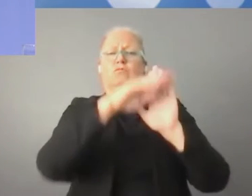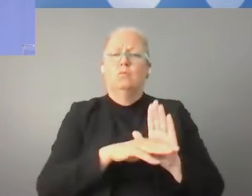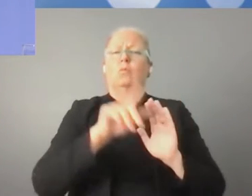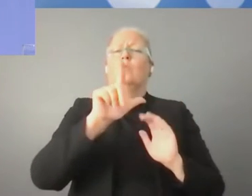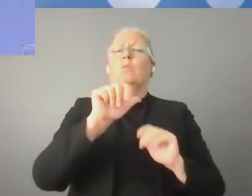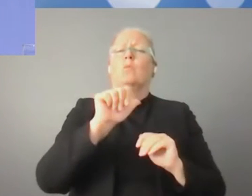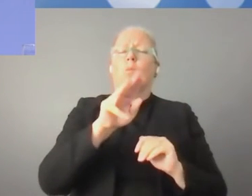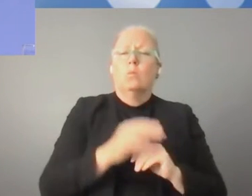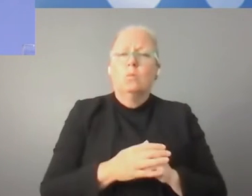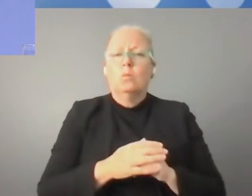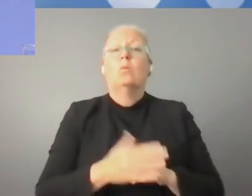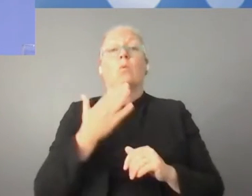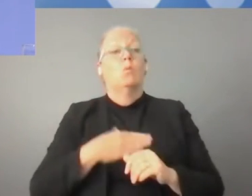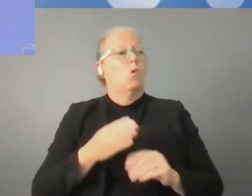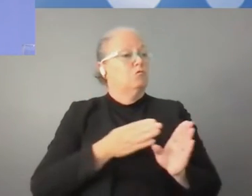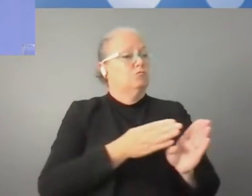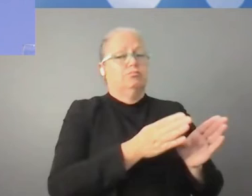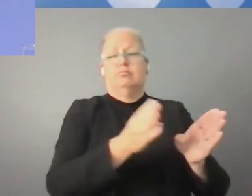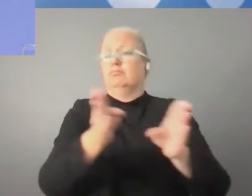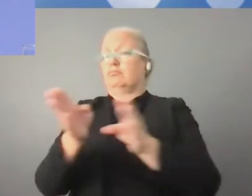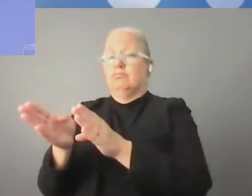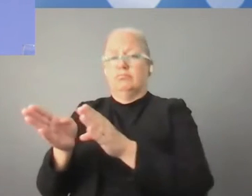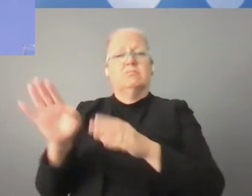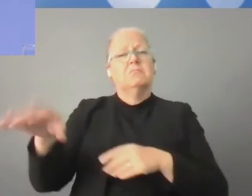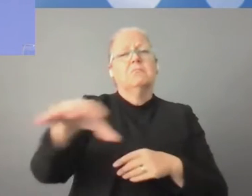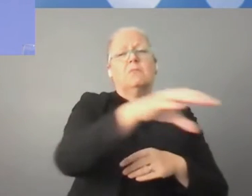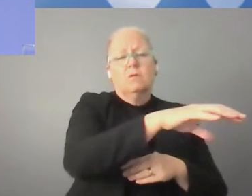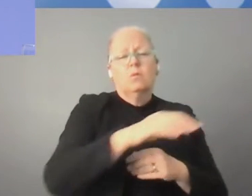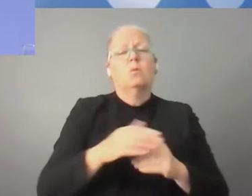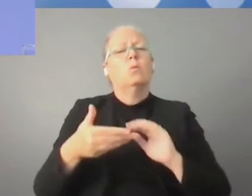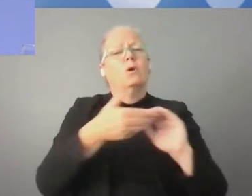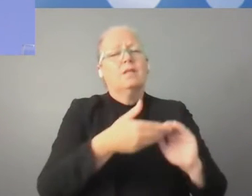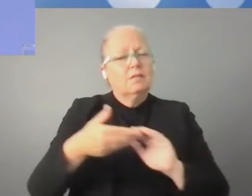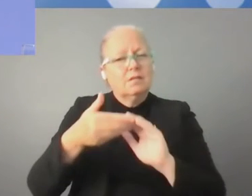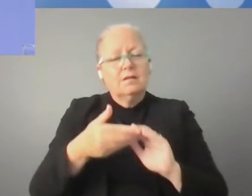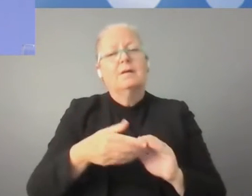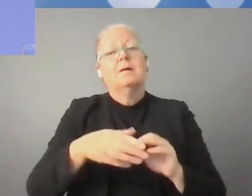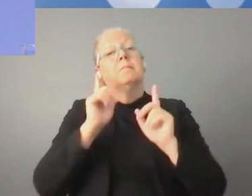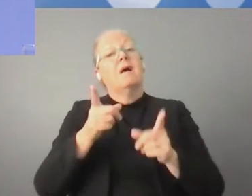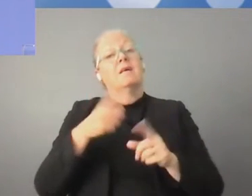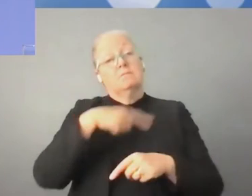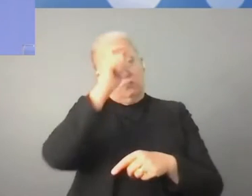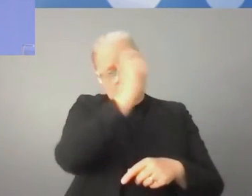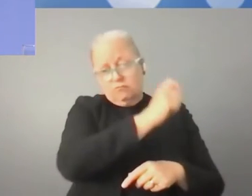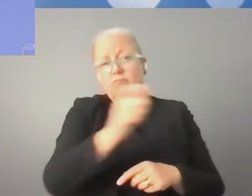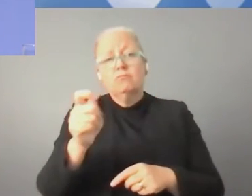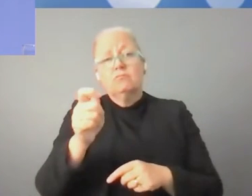approach, and we need respect for the law